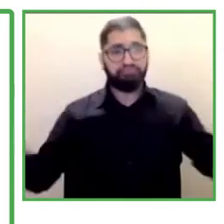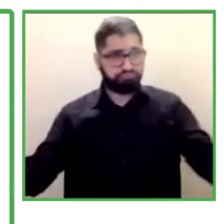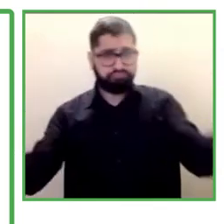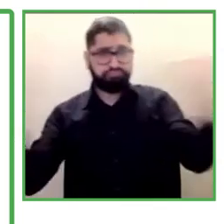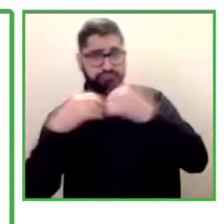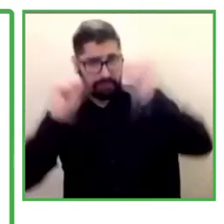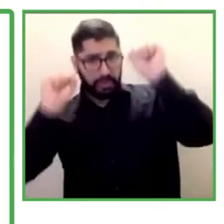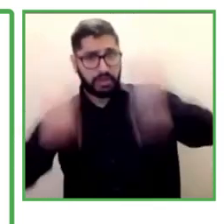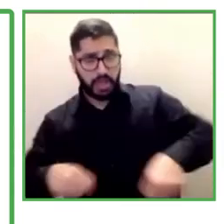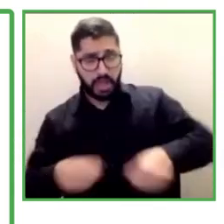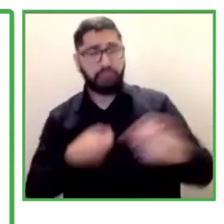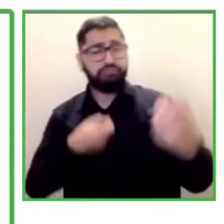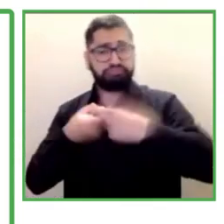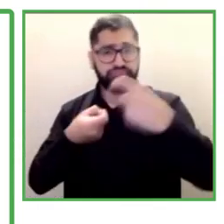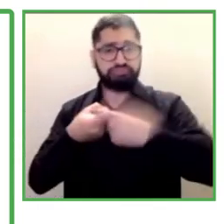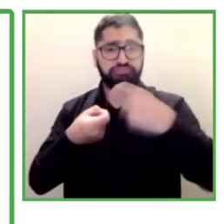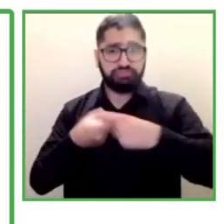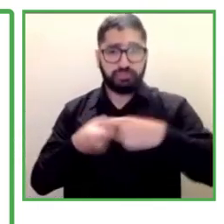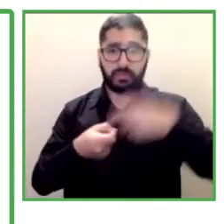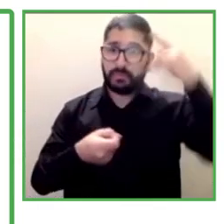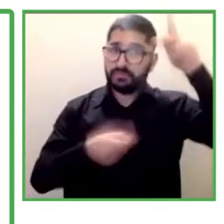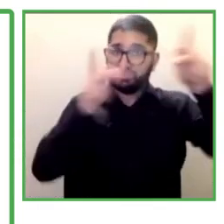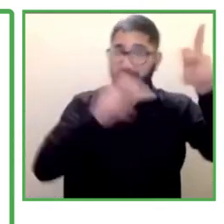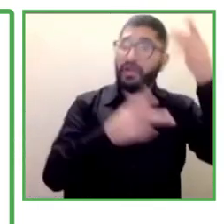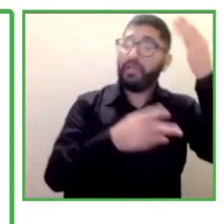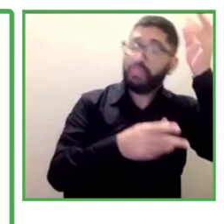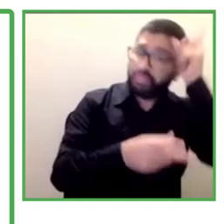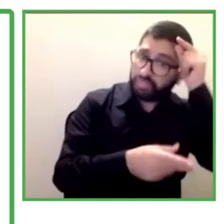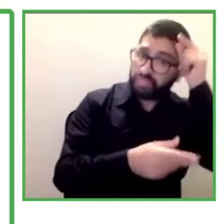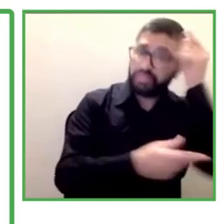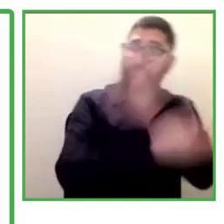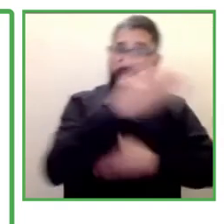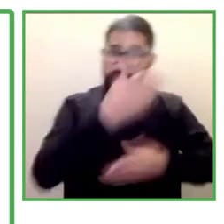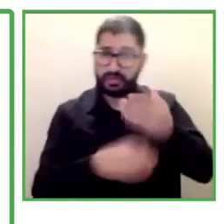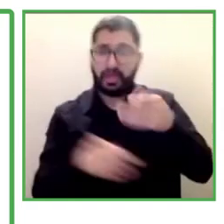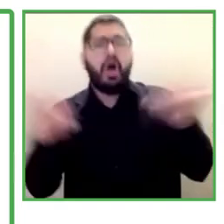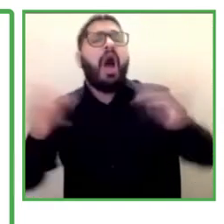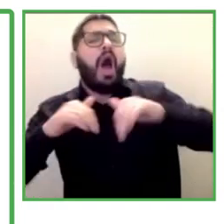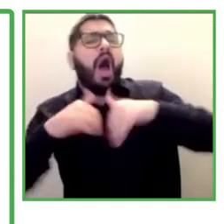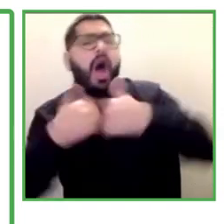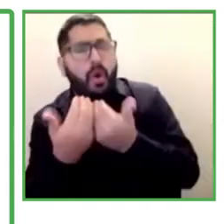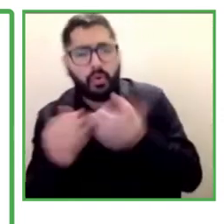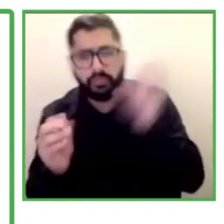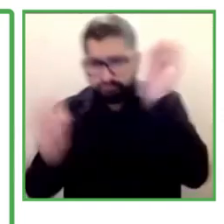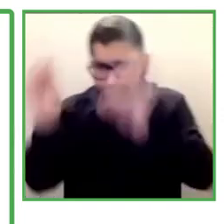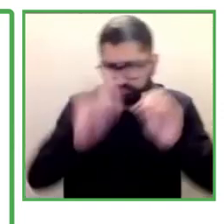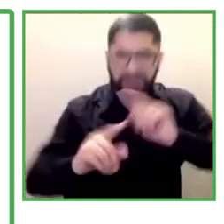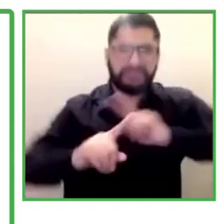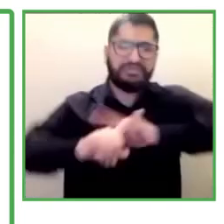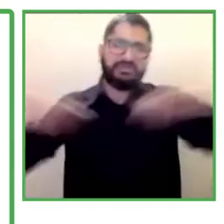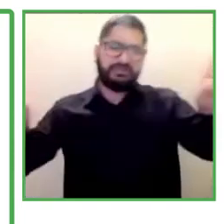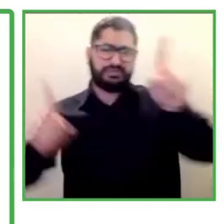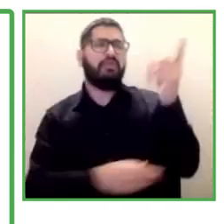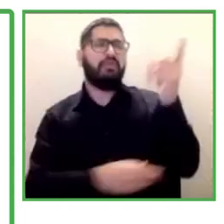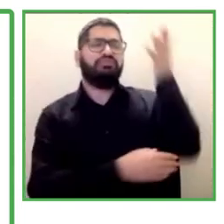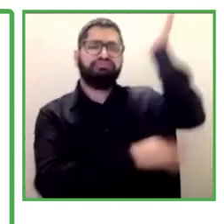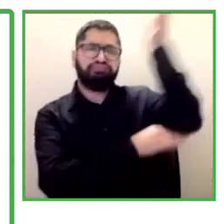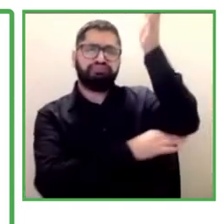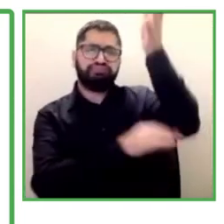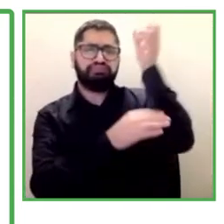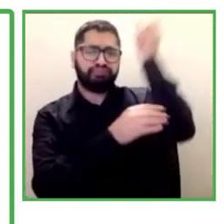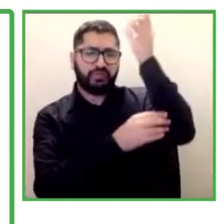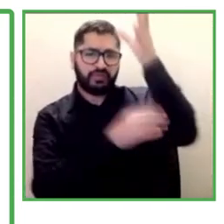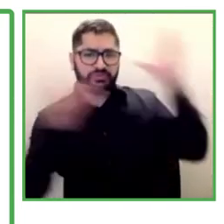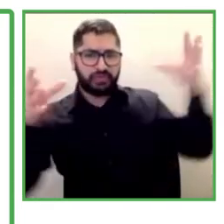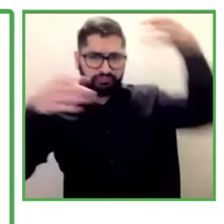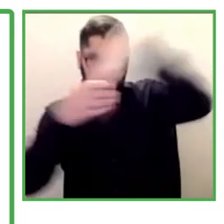We want to provide open calls so that they know how to do it. We've done different sessions and an award system for